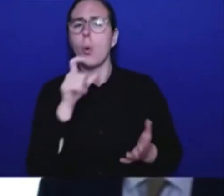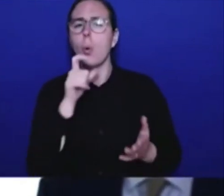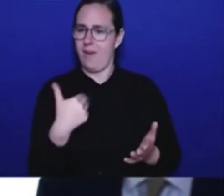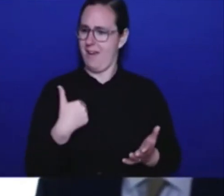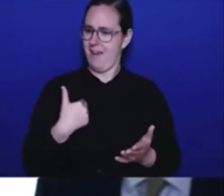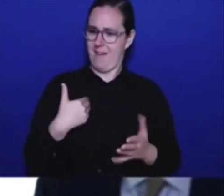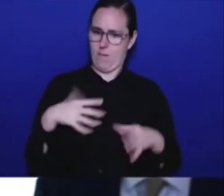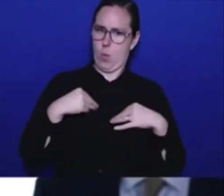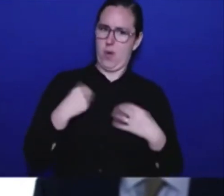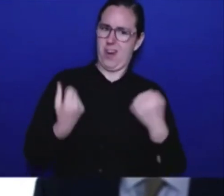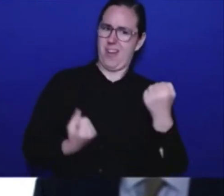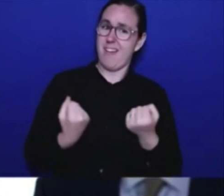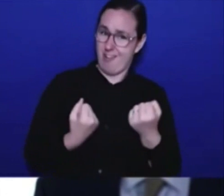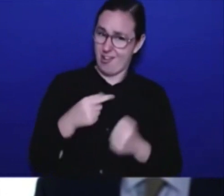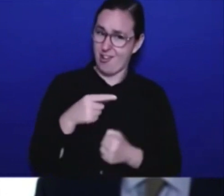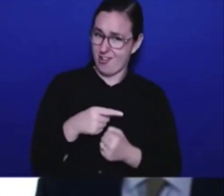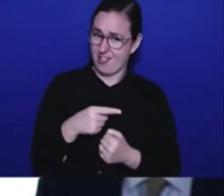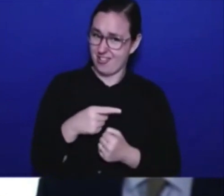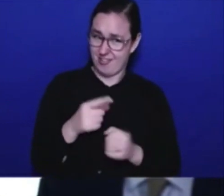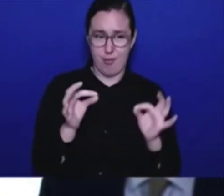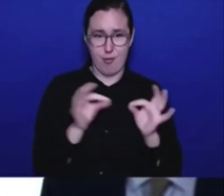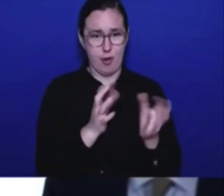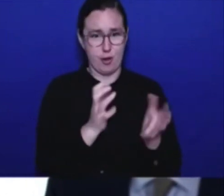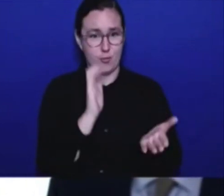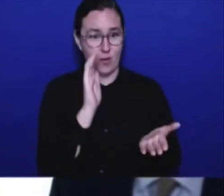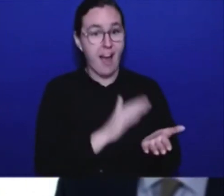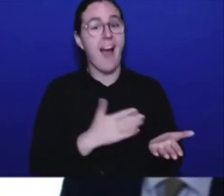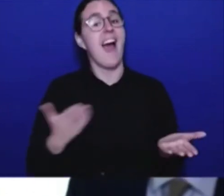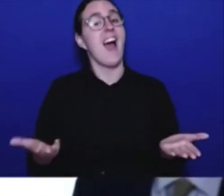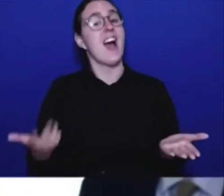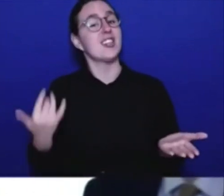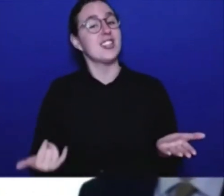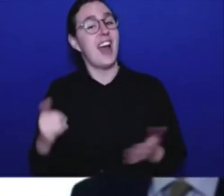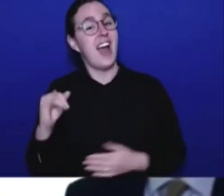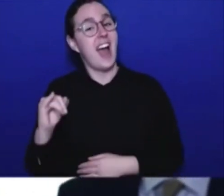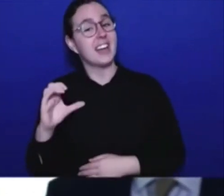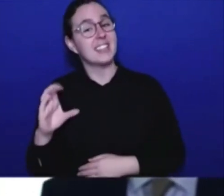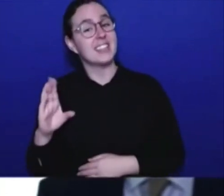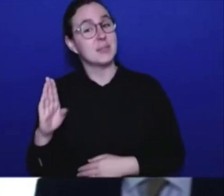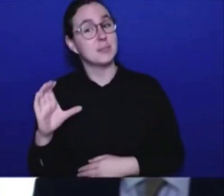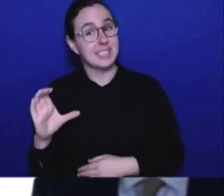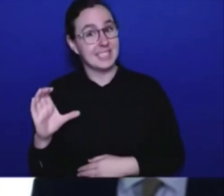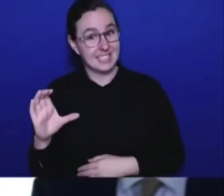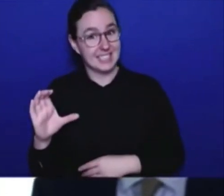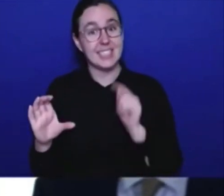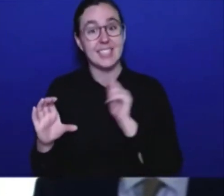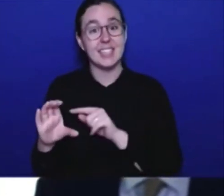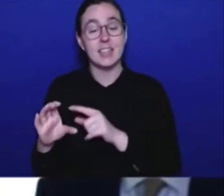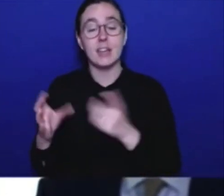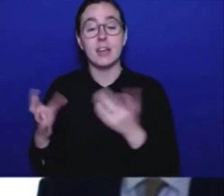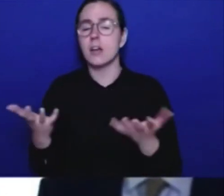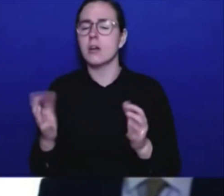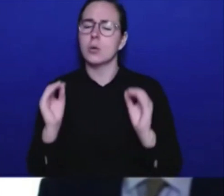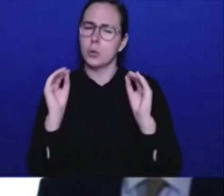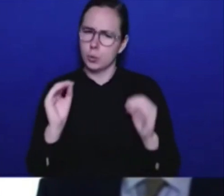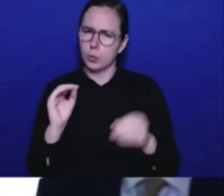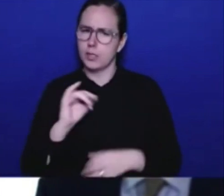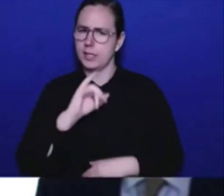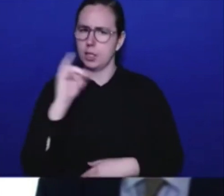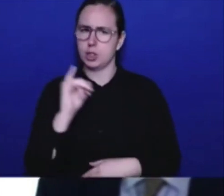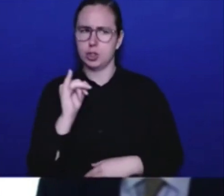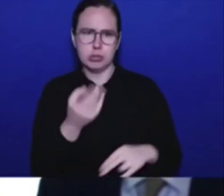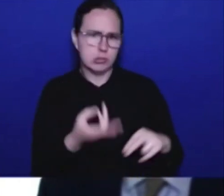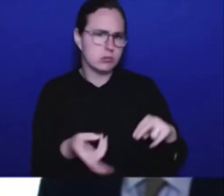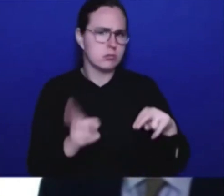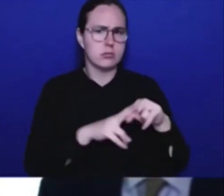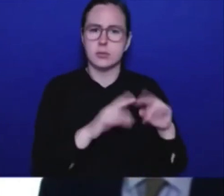Utilities Commission for no increase to basic insurance rates. With its approval, drivers in British Columbia will continue to benefit